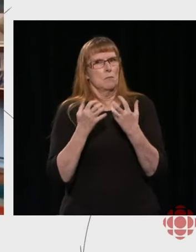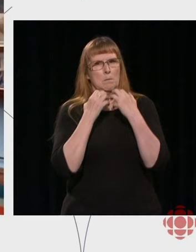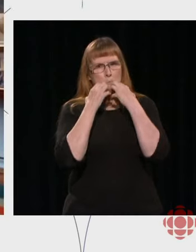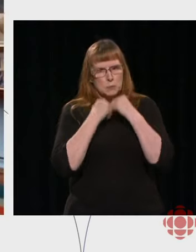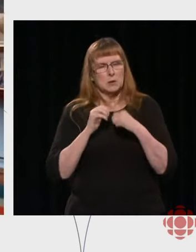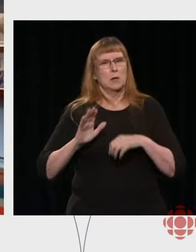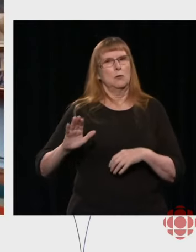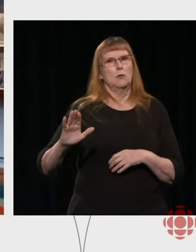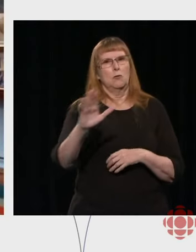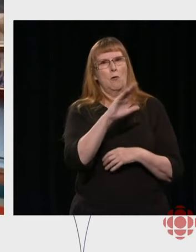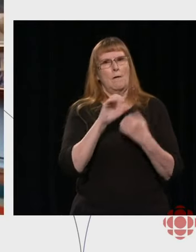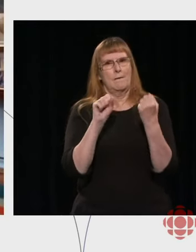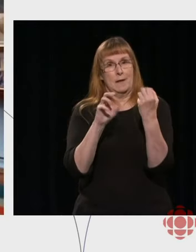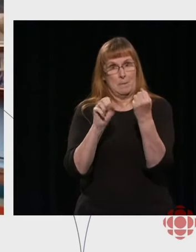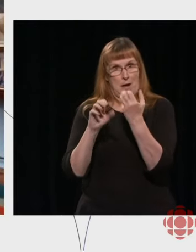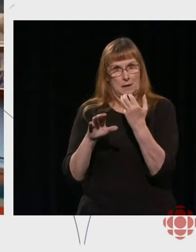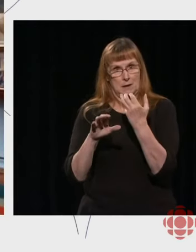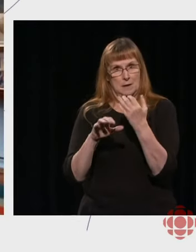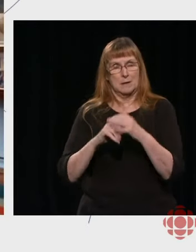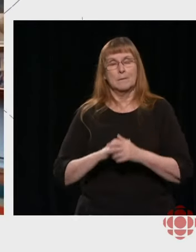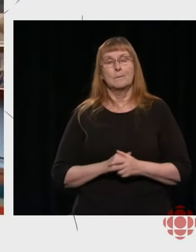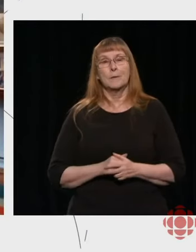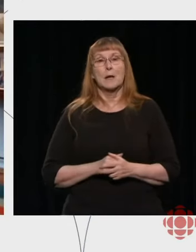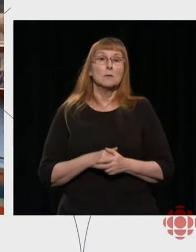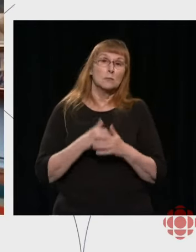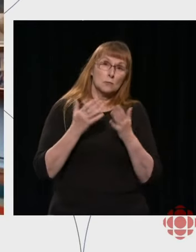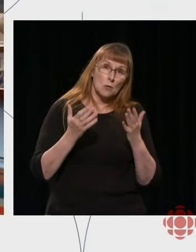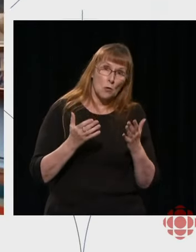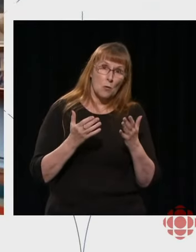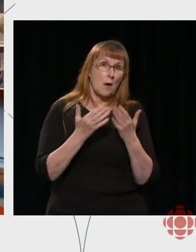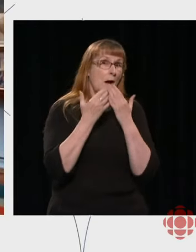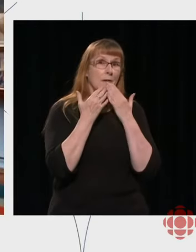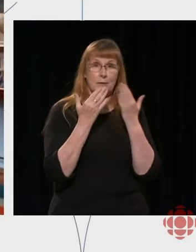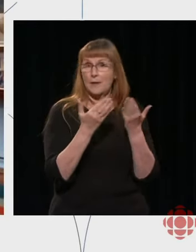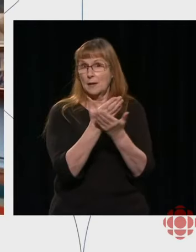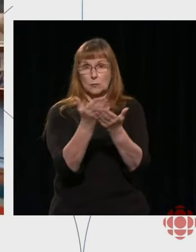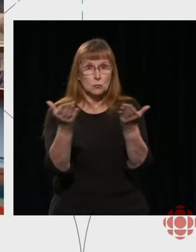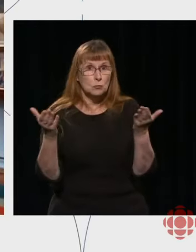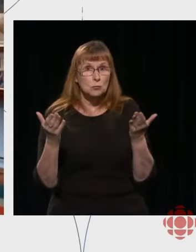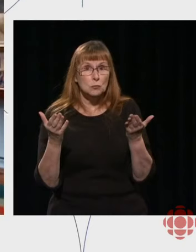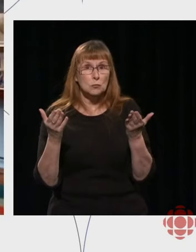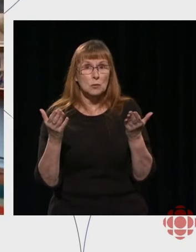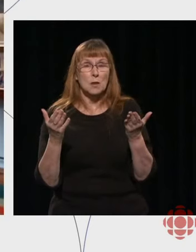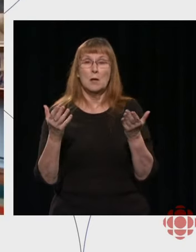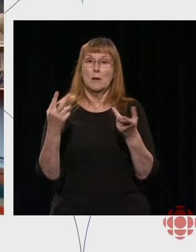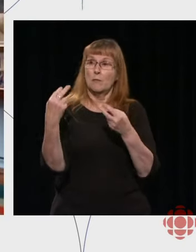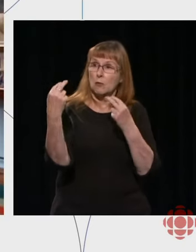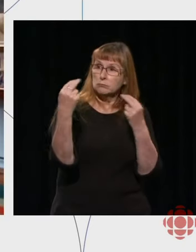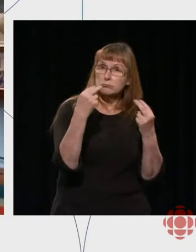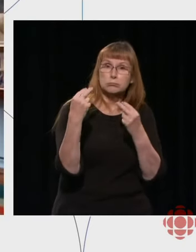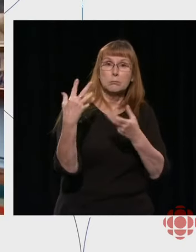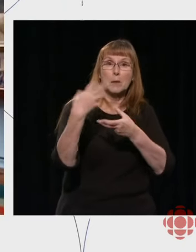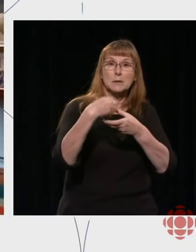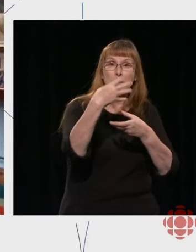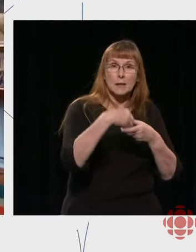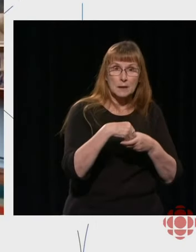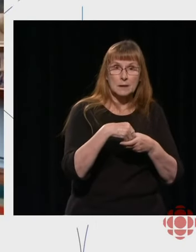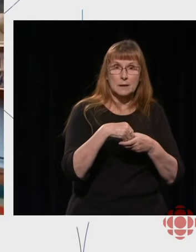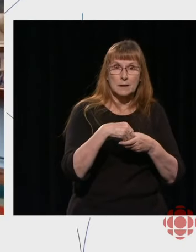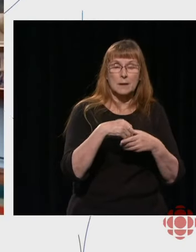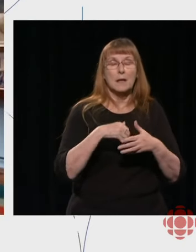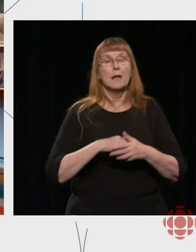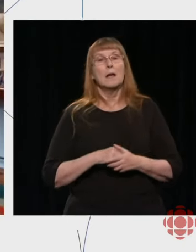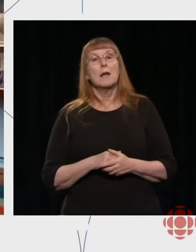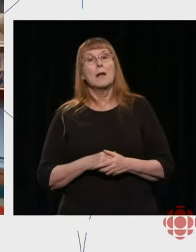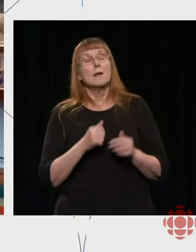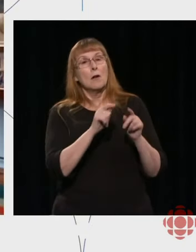So, in closing, I'd like to simply say that I thank you all for having participated. And I